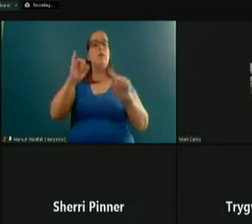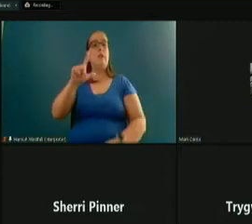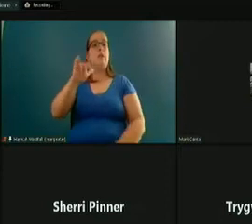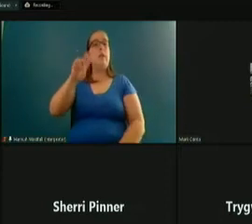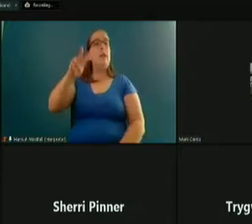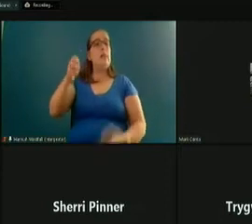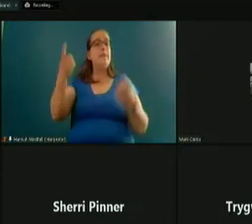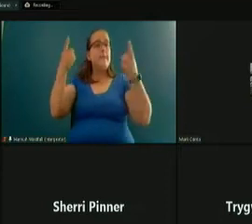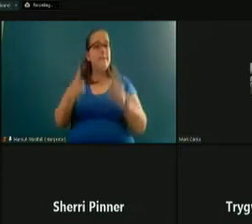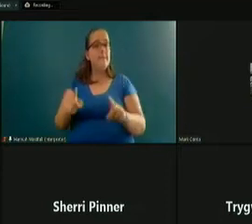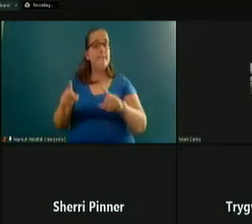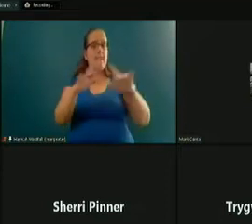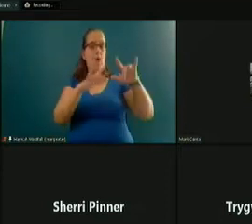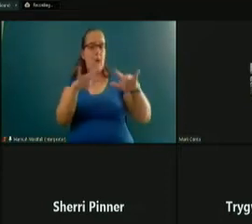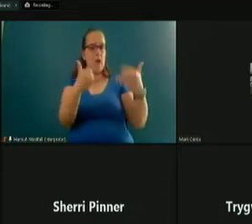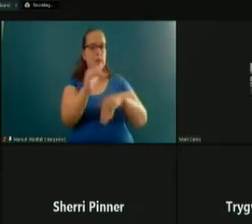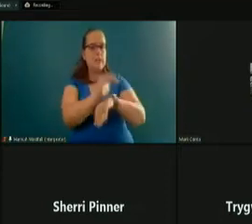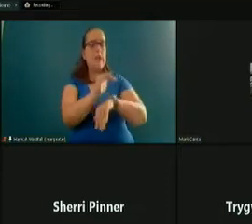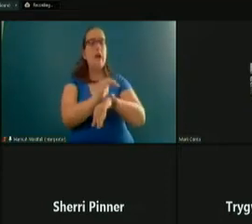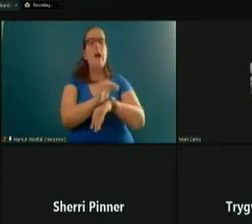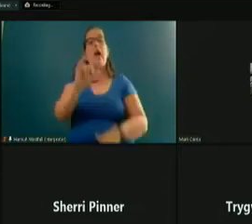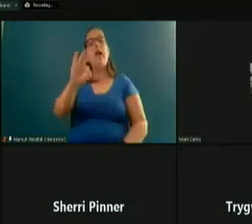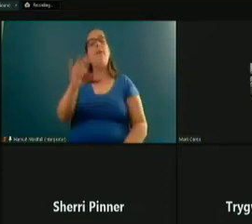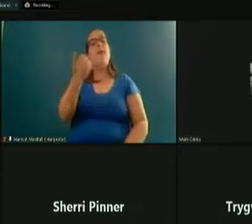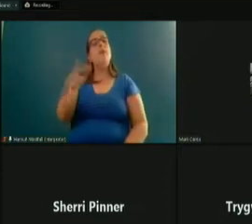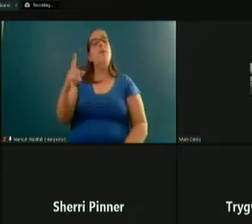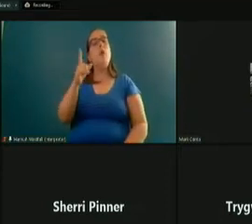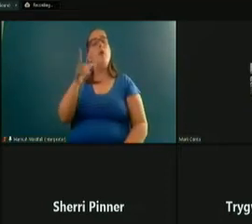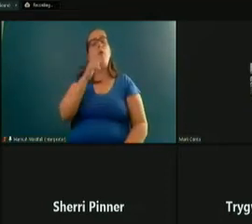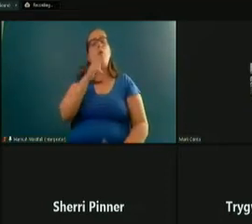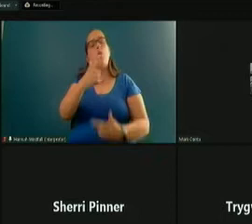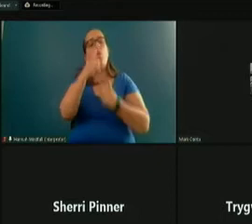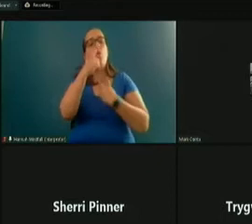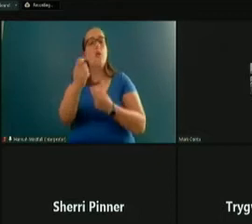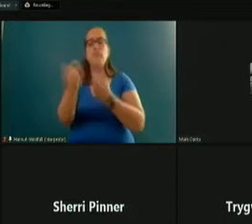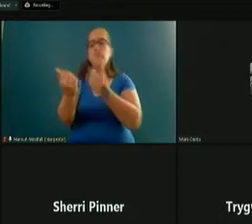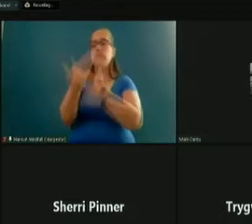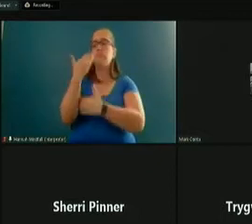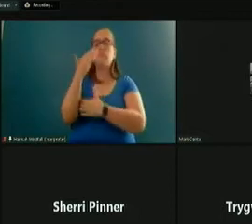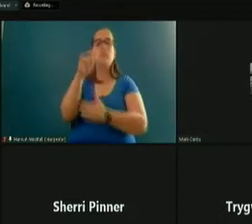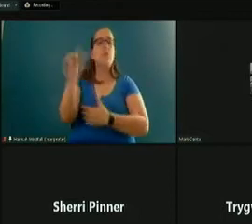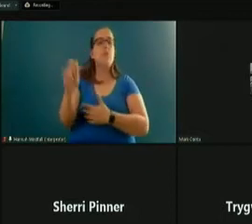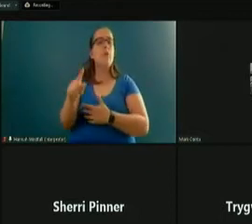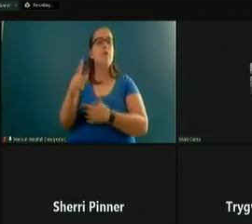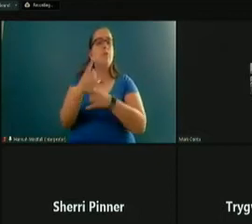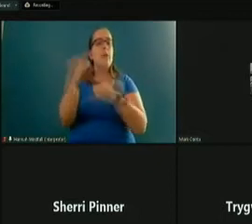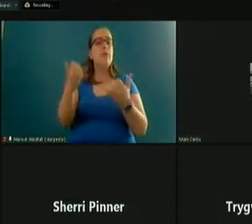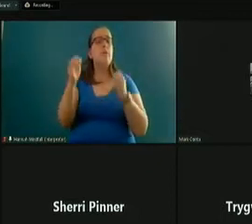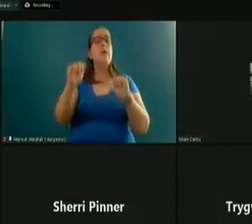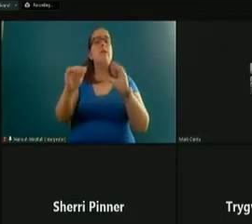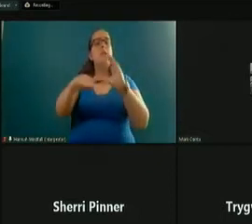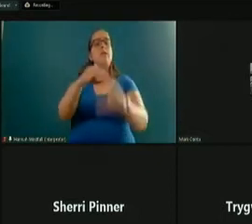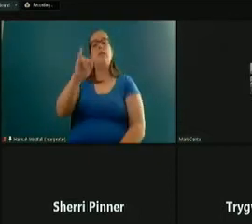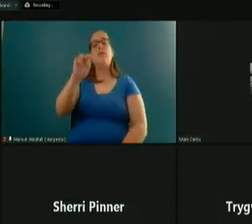recorded this evening. If there's anybody that is interested in sending a question right now, you can send it to